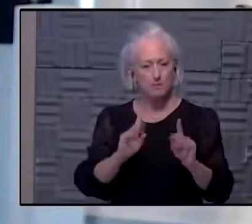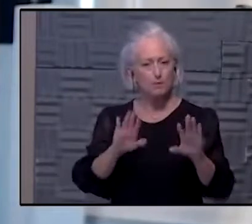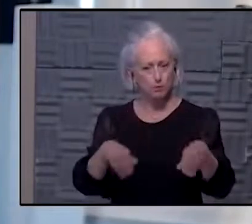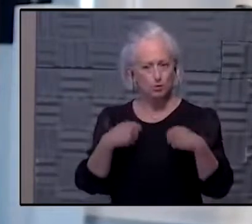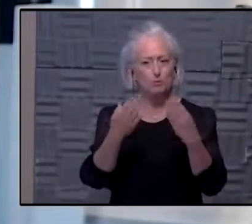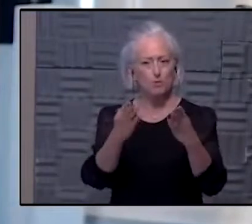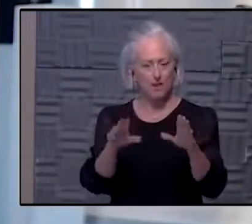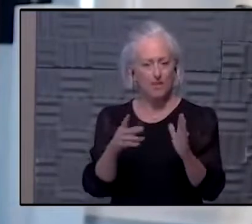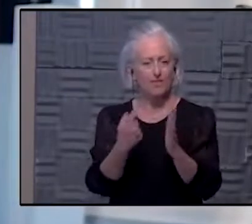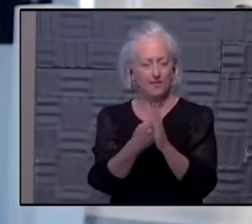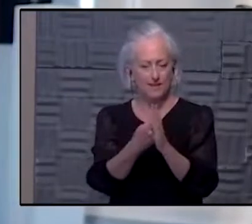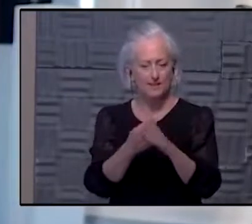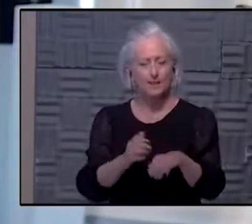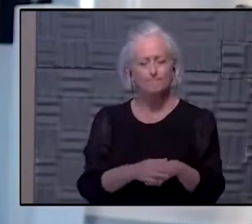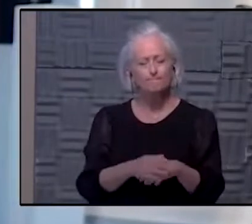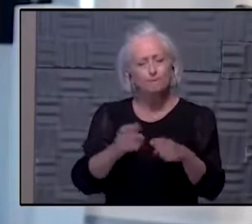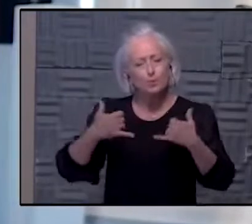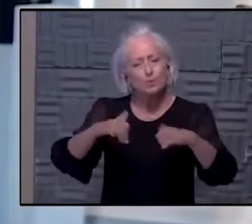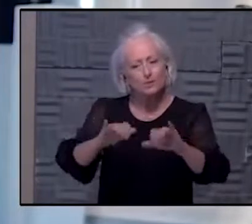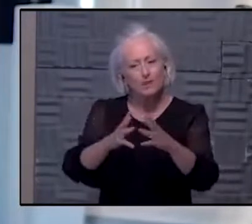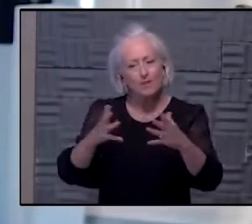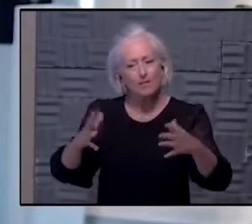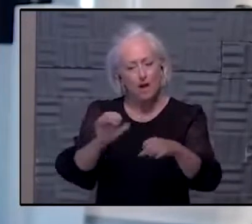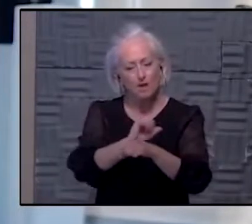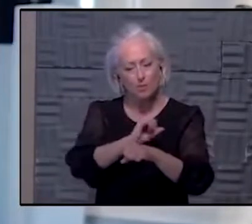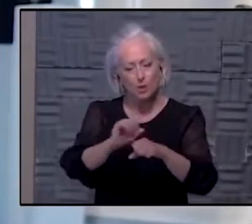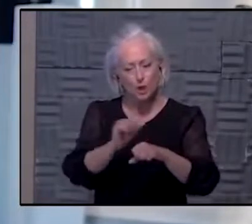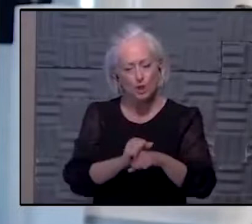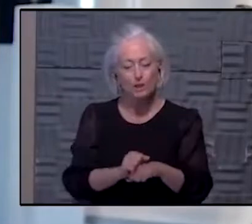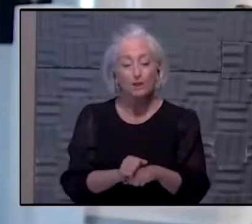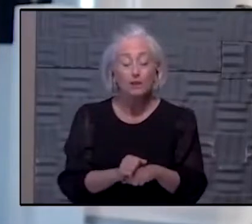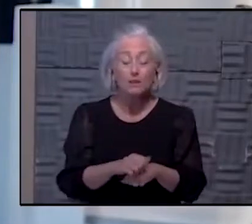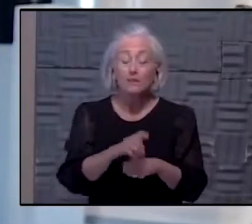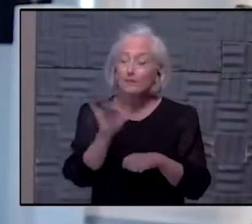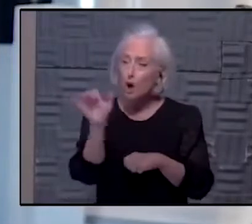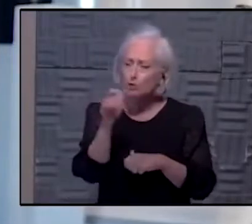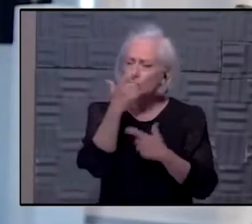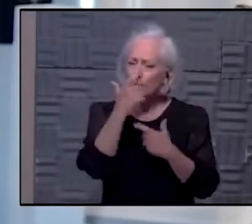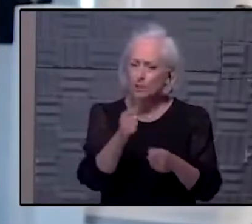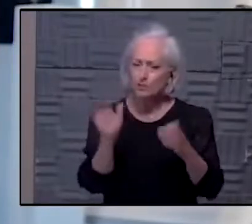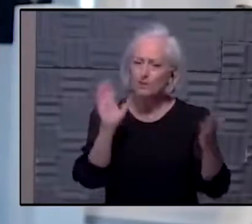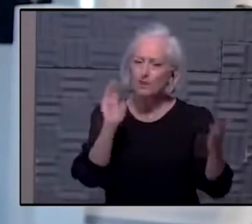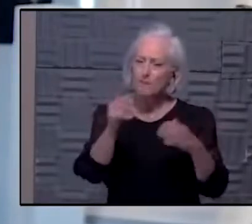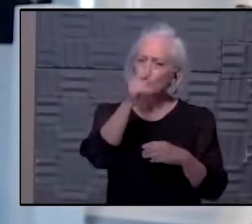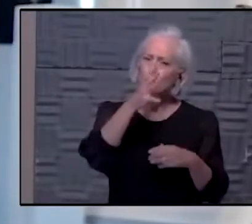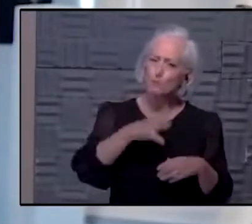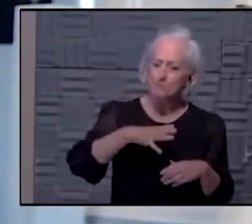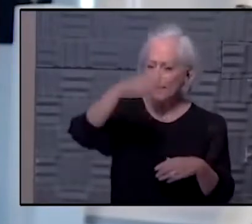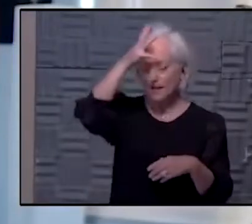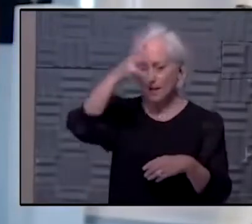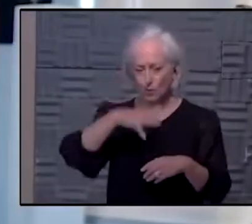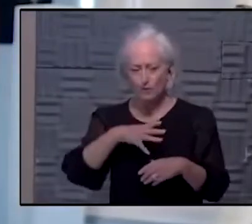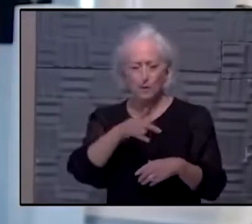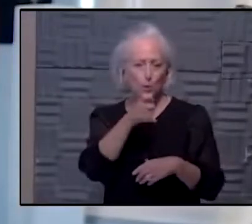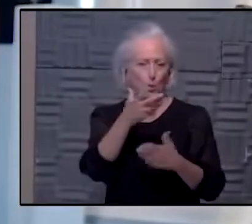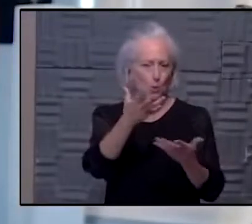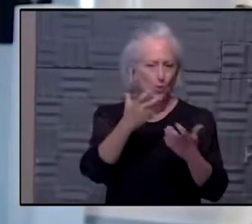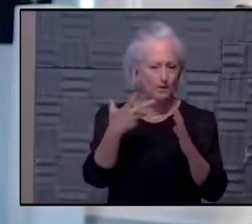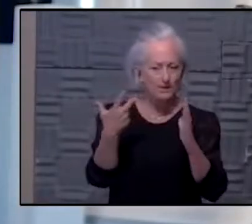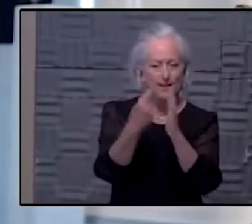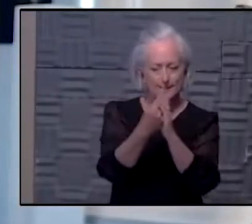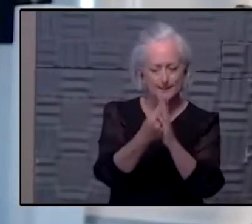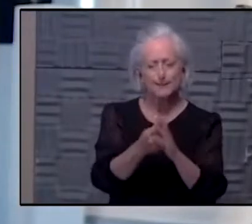a lot of information emerging on the difference and the rates between men and women. There's a huge disparity between men and women choosing to get vaccinated also.